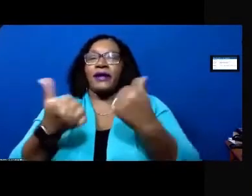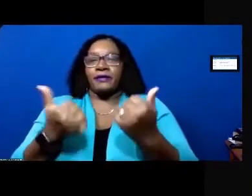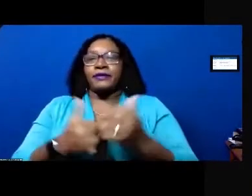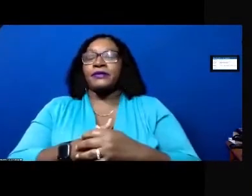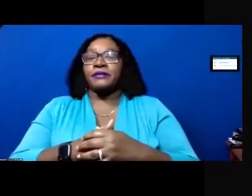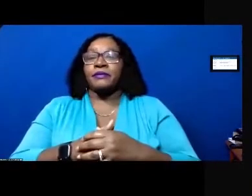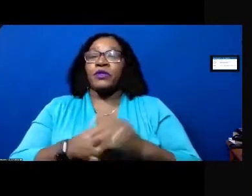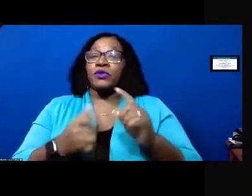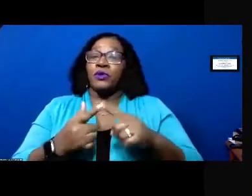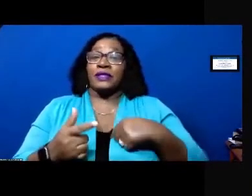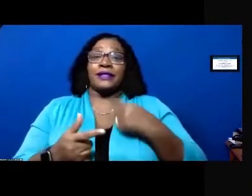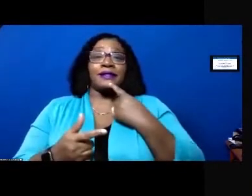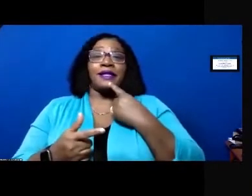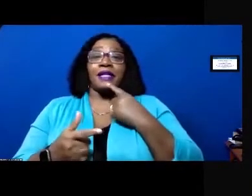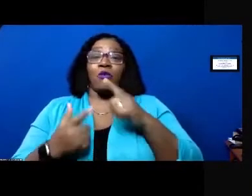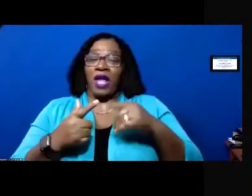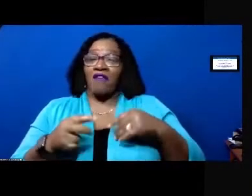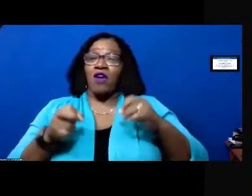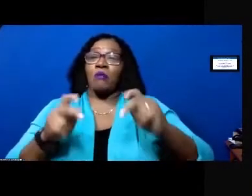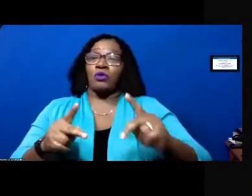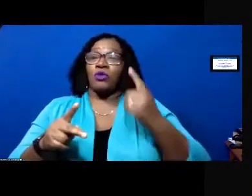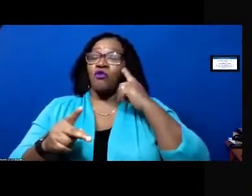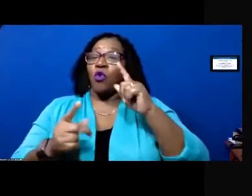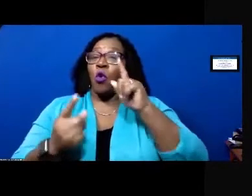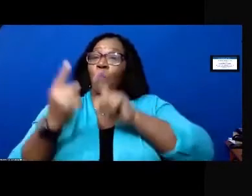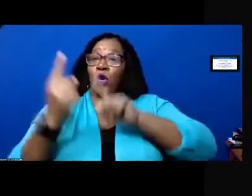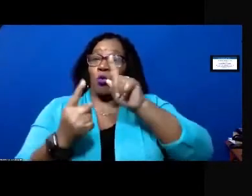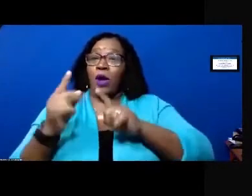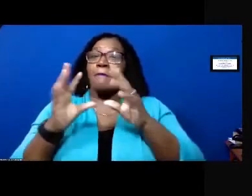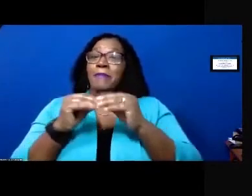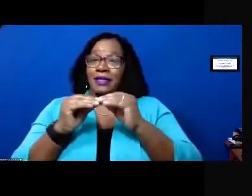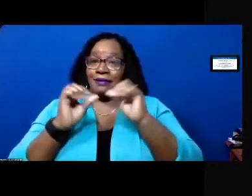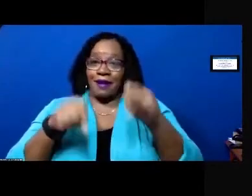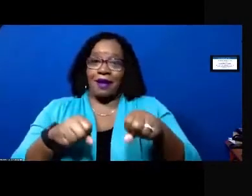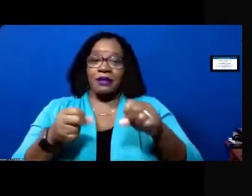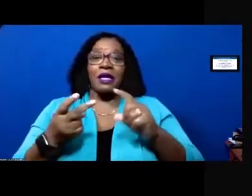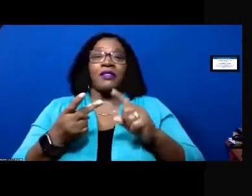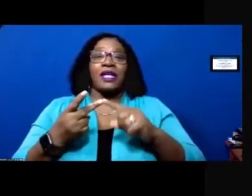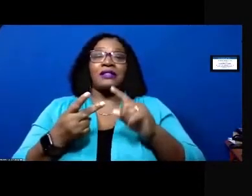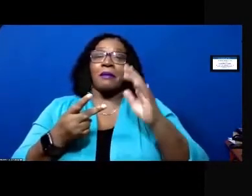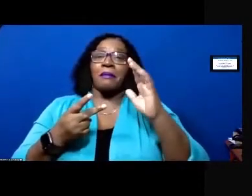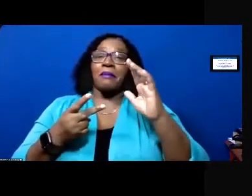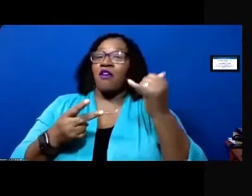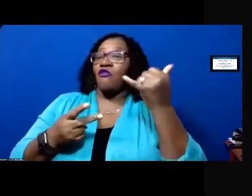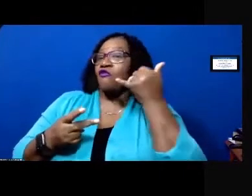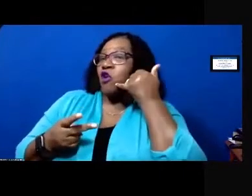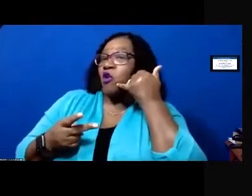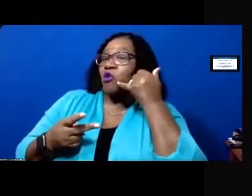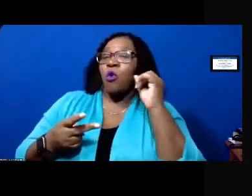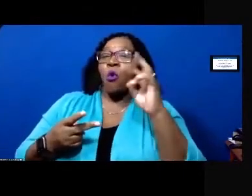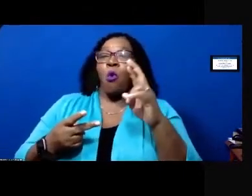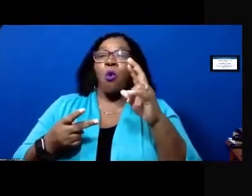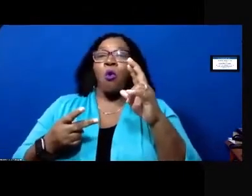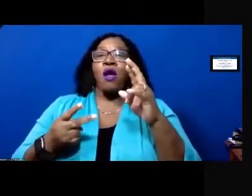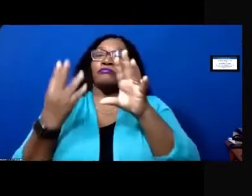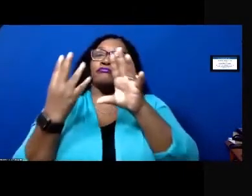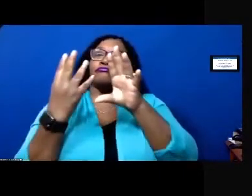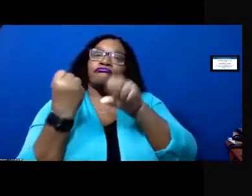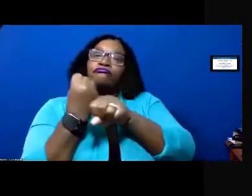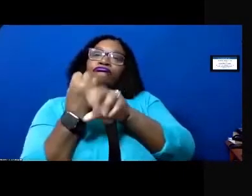so as i mentioned we have opportunities for one-on-one meetings these are either by phone or a teleconference